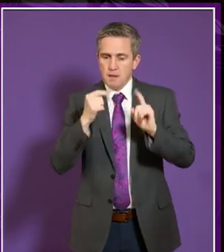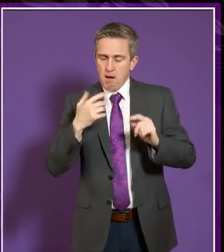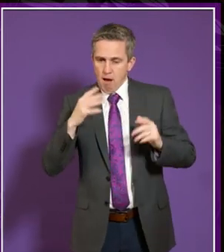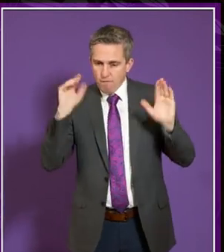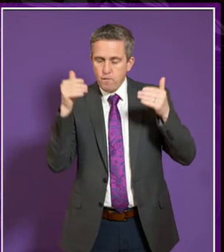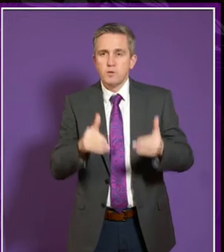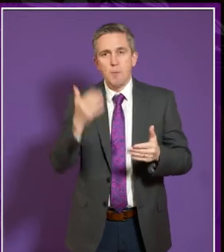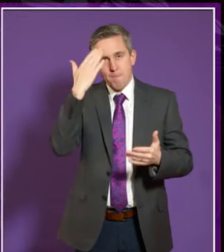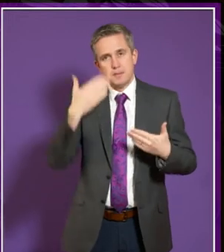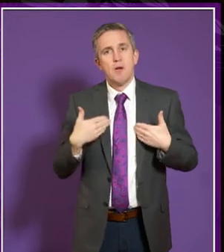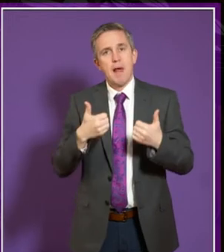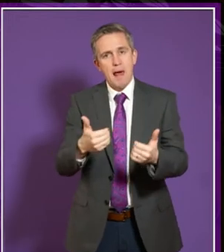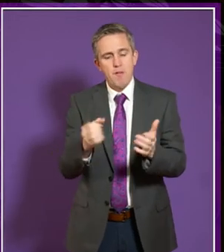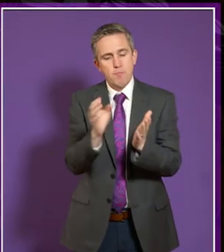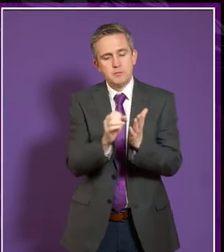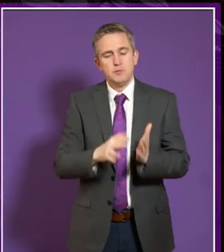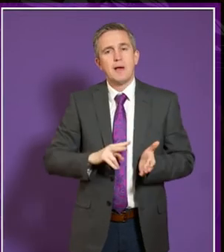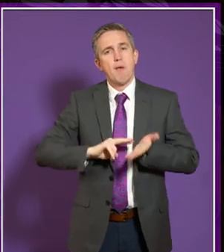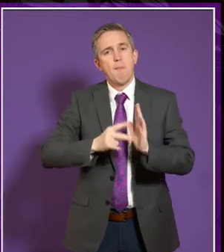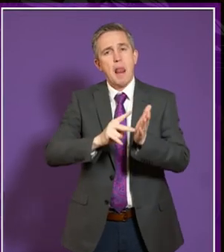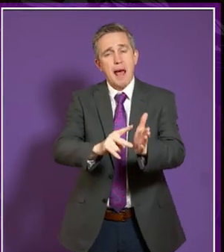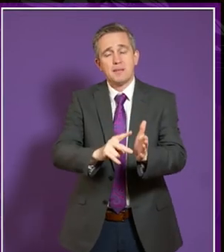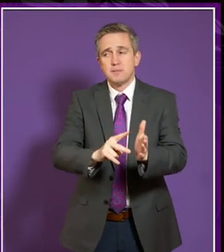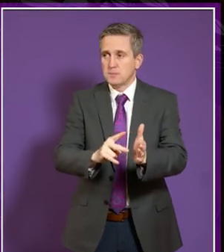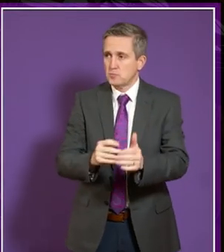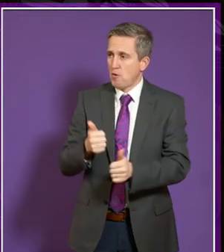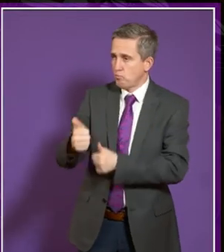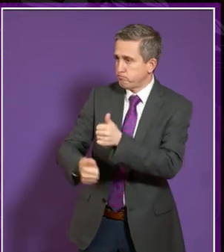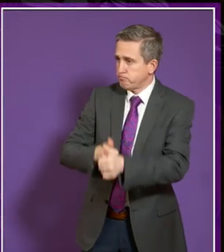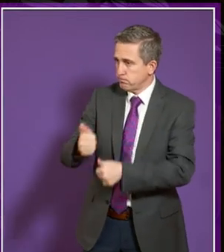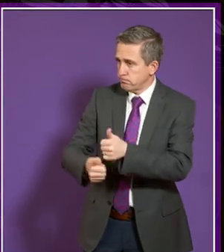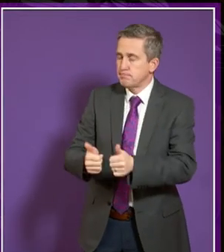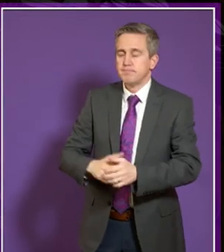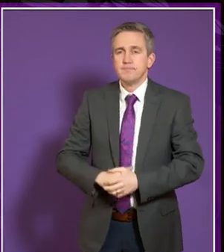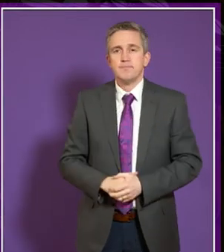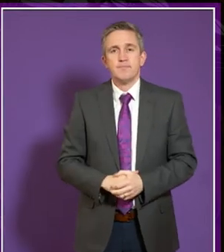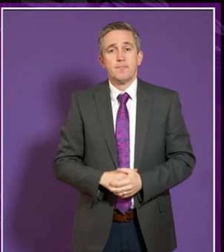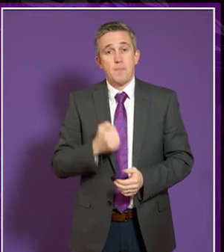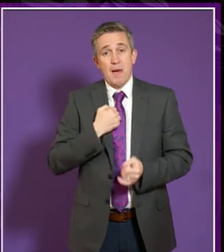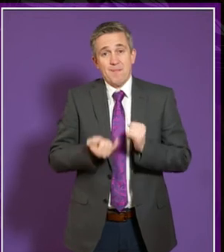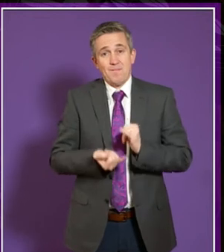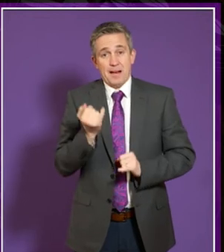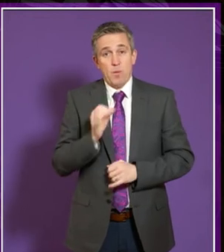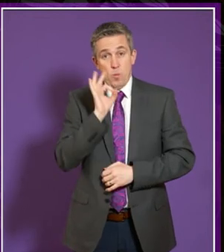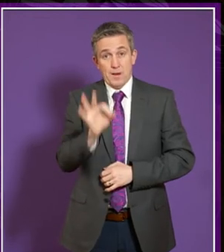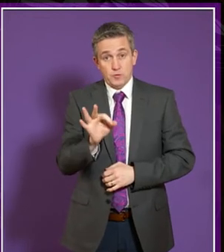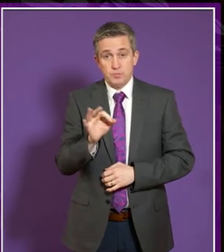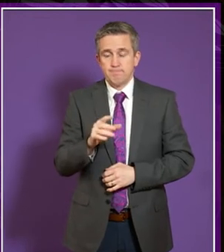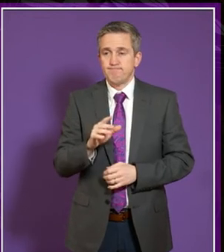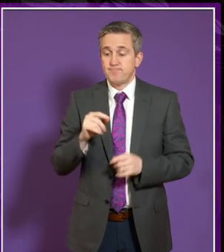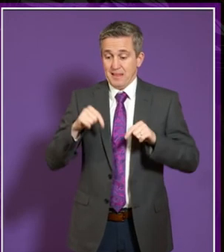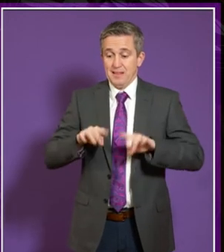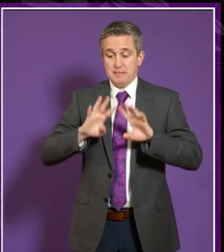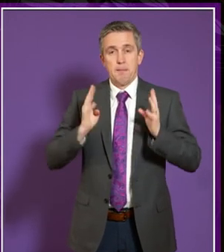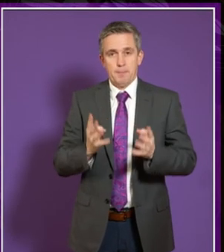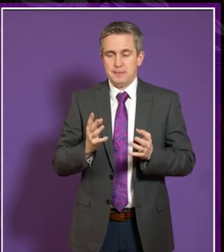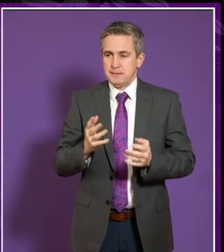framework of the universities thank you annie just a final question from me um we are interested as a committee in the